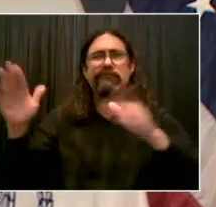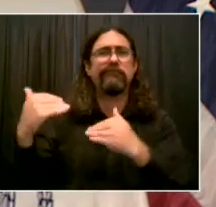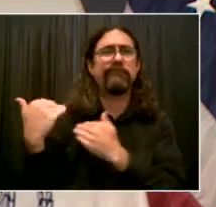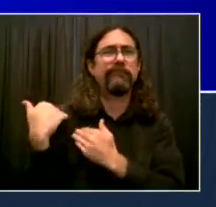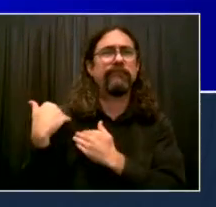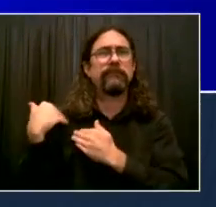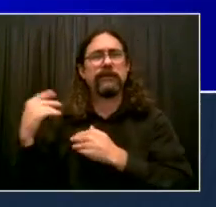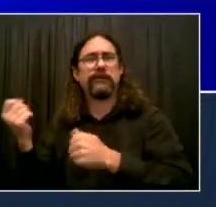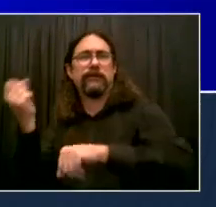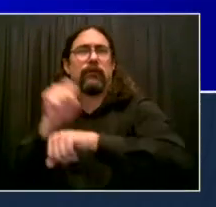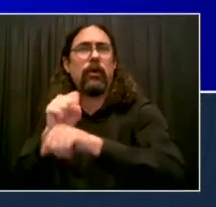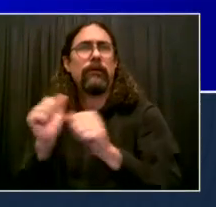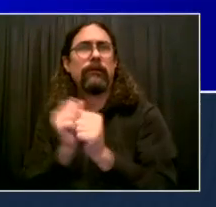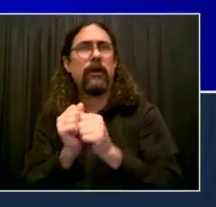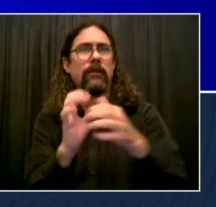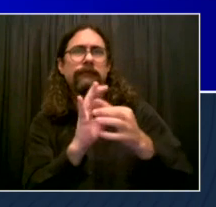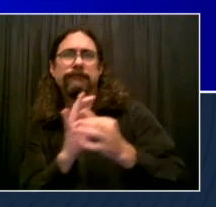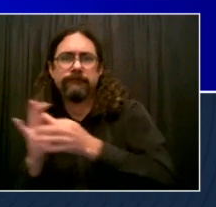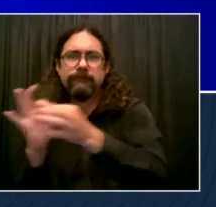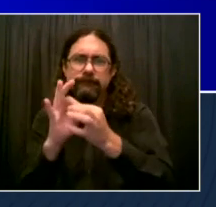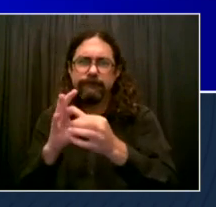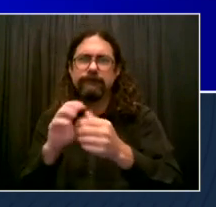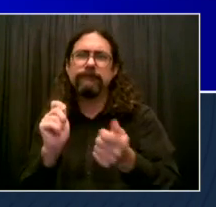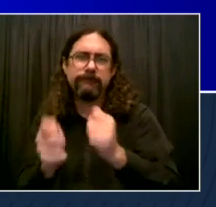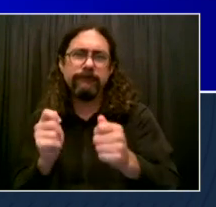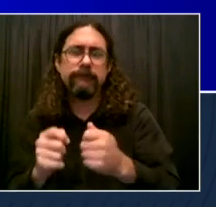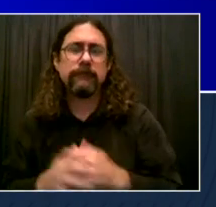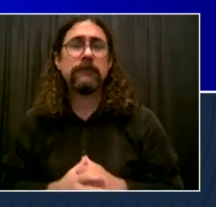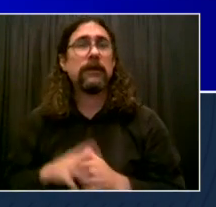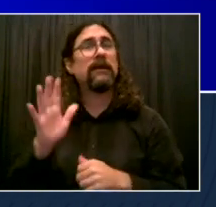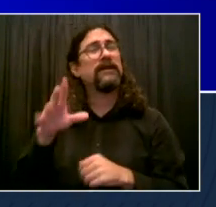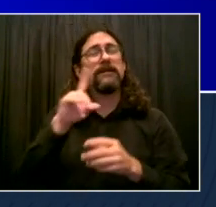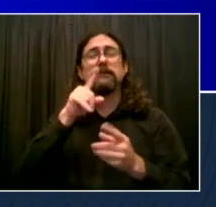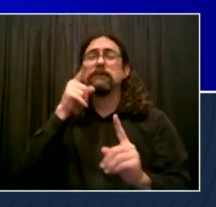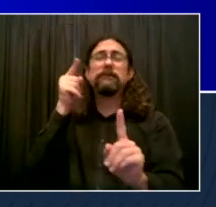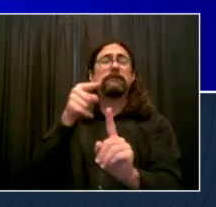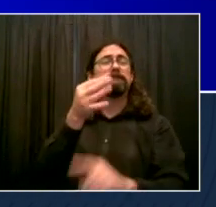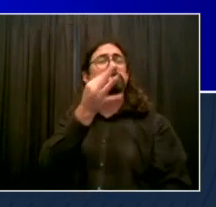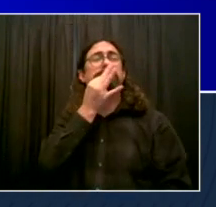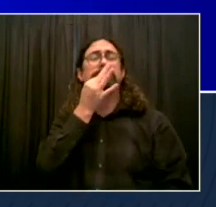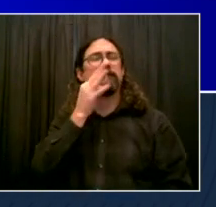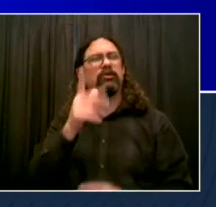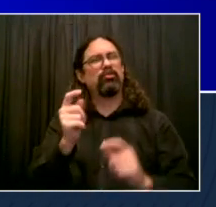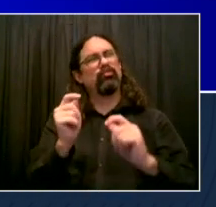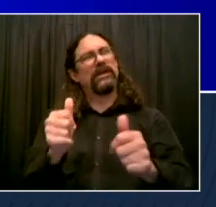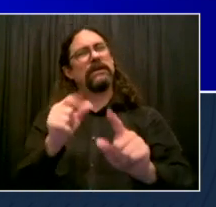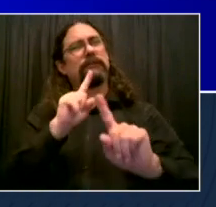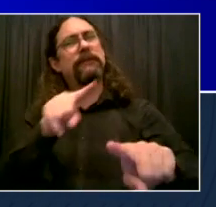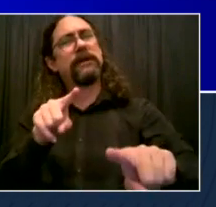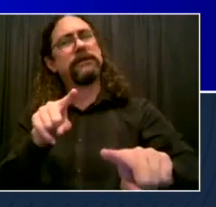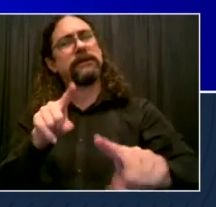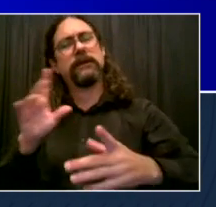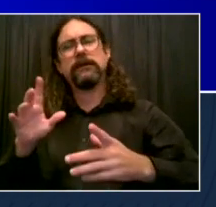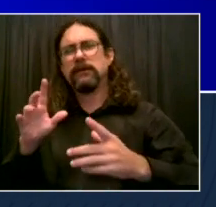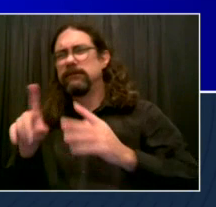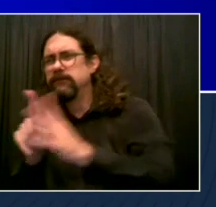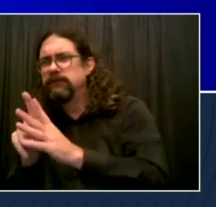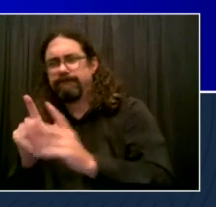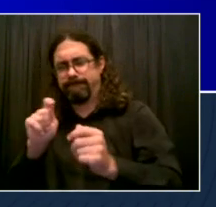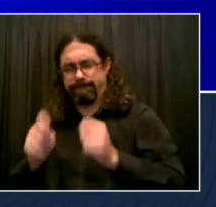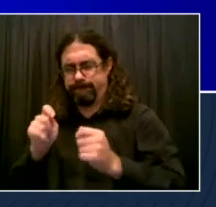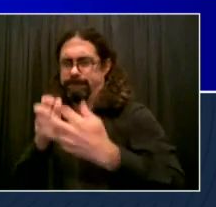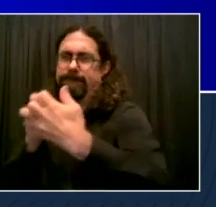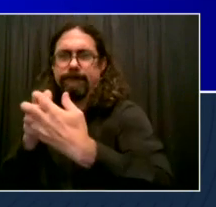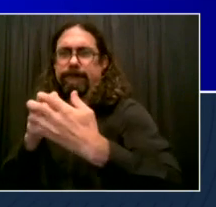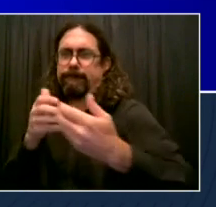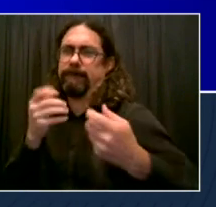support people, educate people, get them to the health care they need. And the Pandemic Response Institute, the Pandemic Response Institute takes